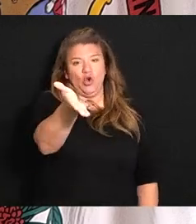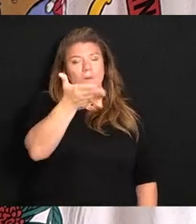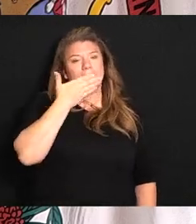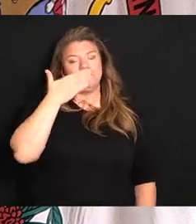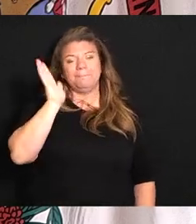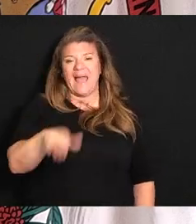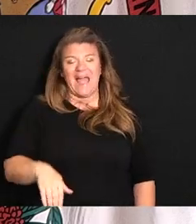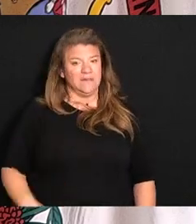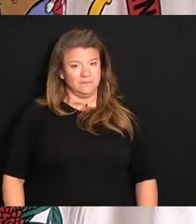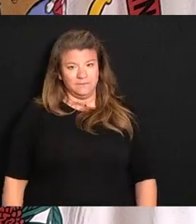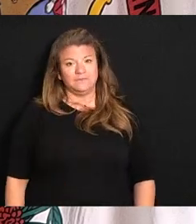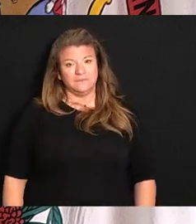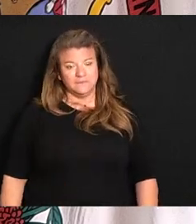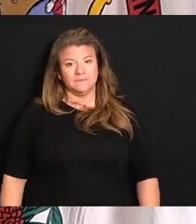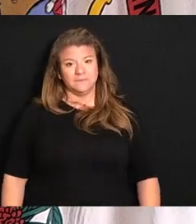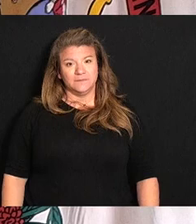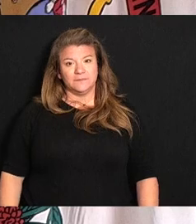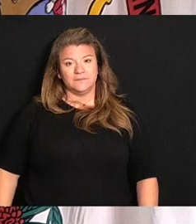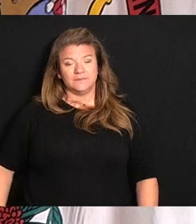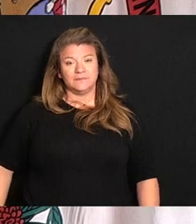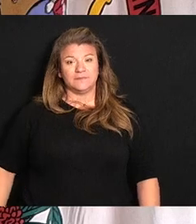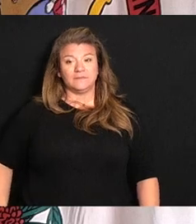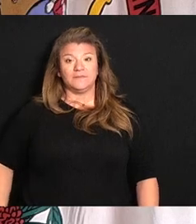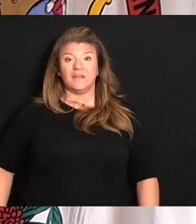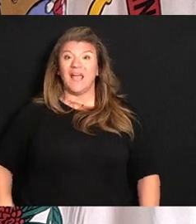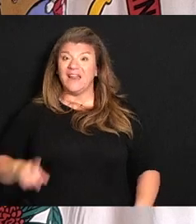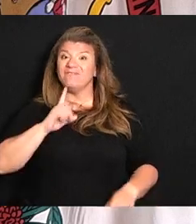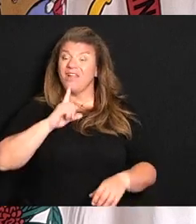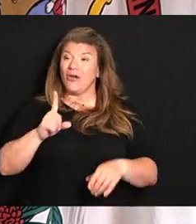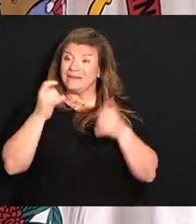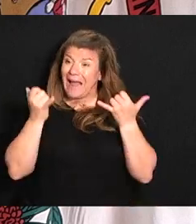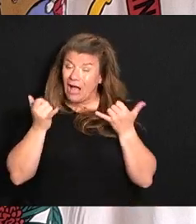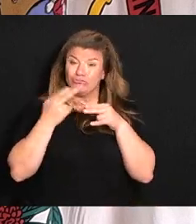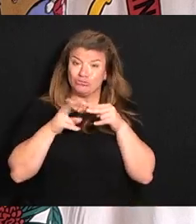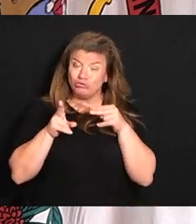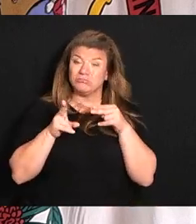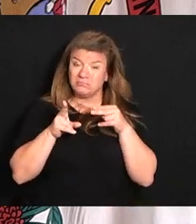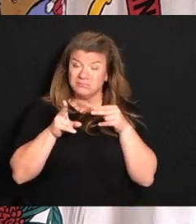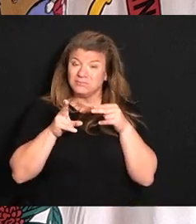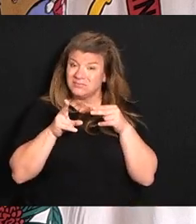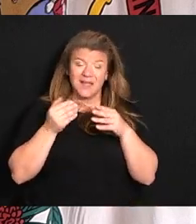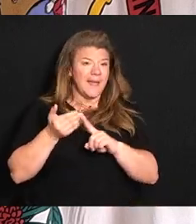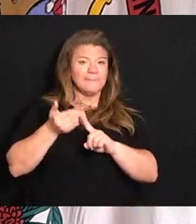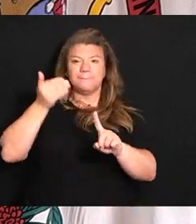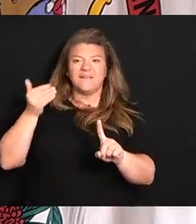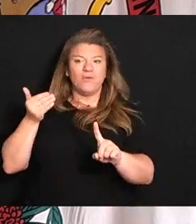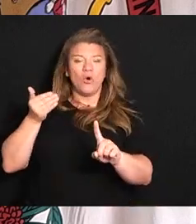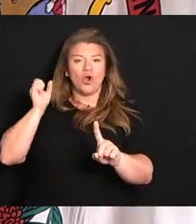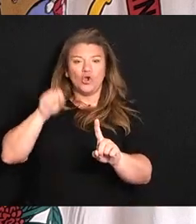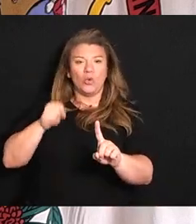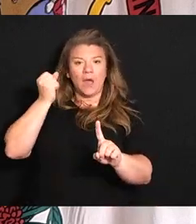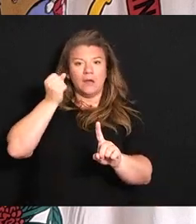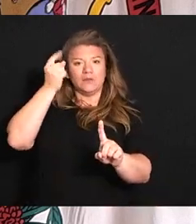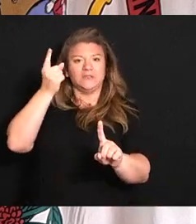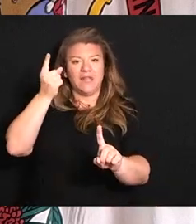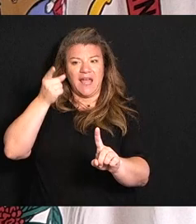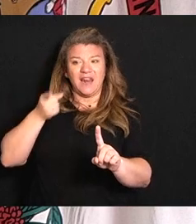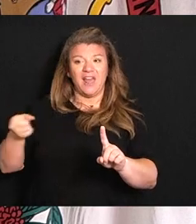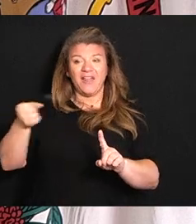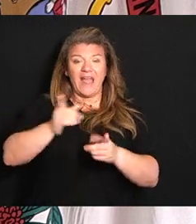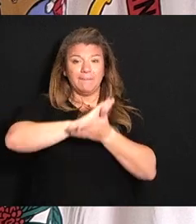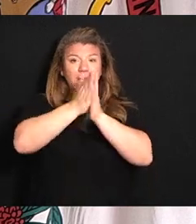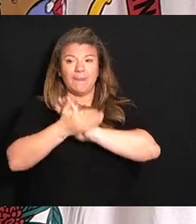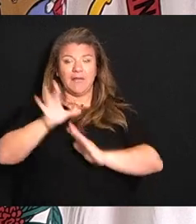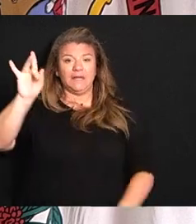now it is off the chart. And very, very quickly, very quickly before you can bat an eye, they're 18 years